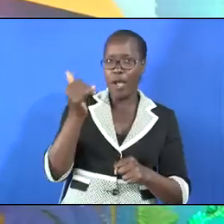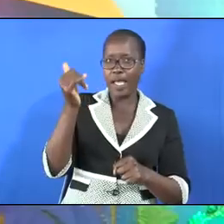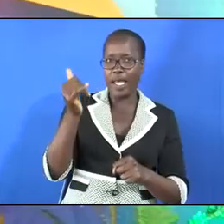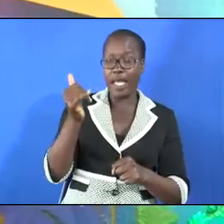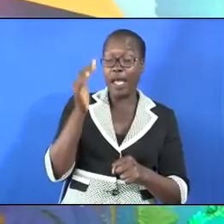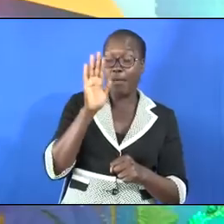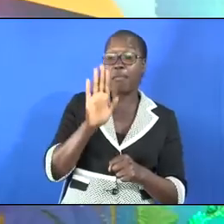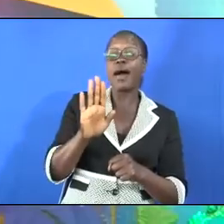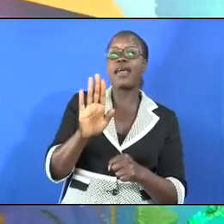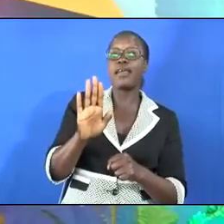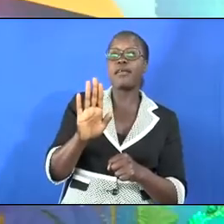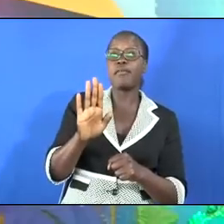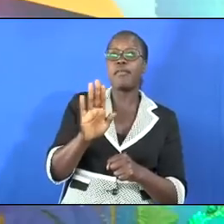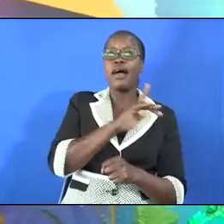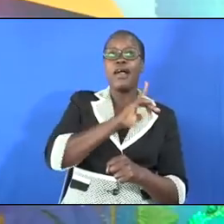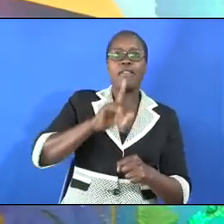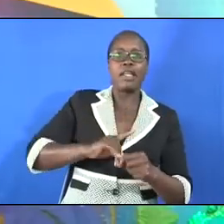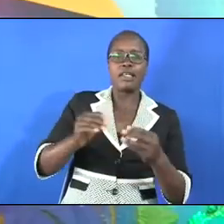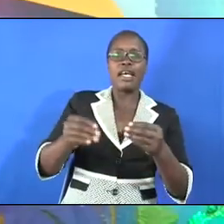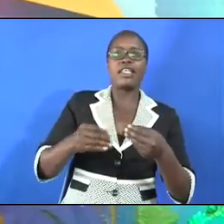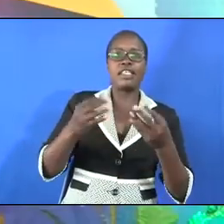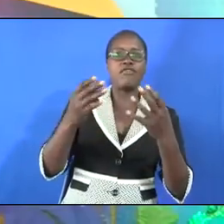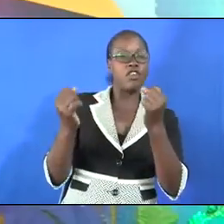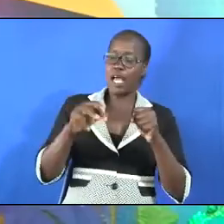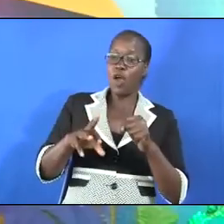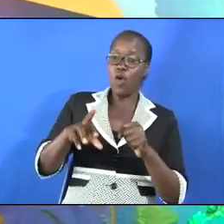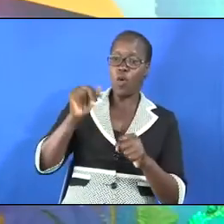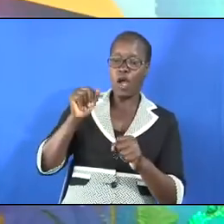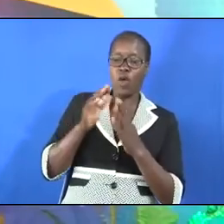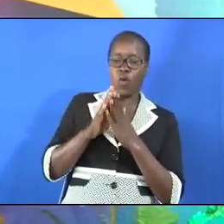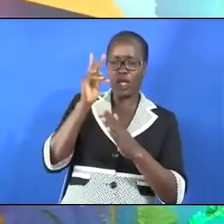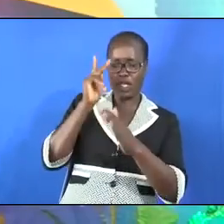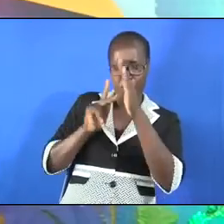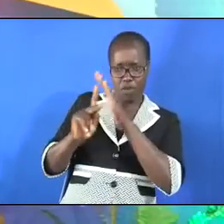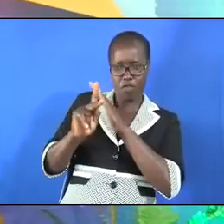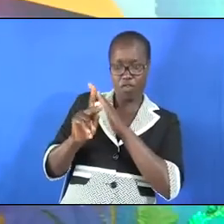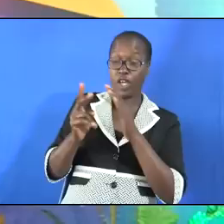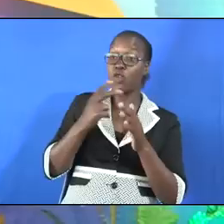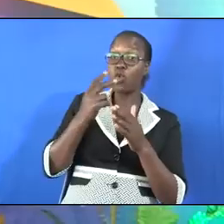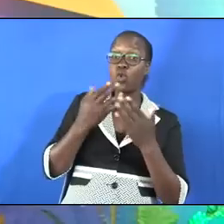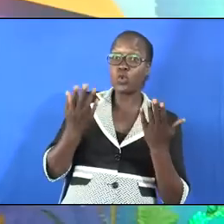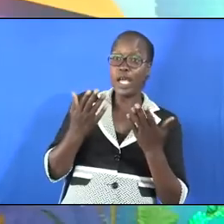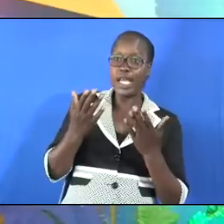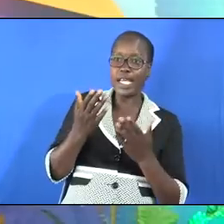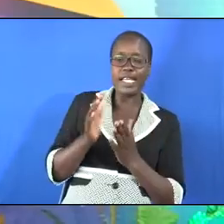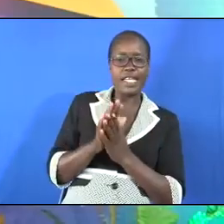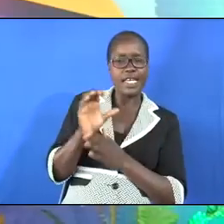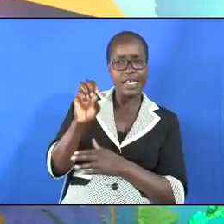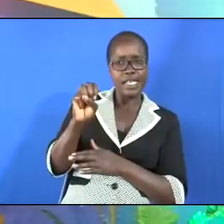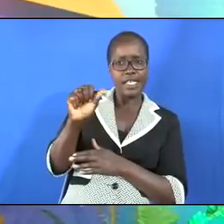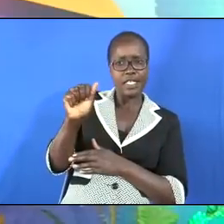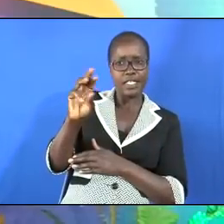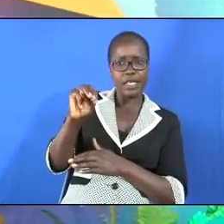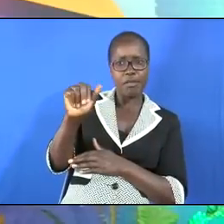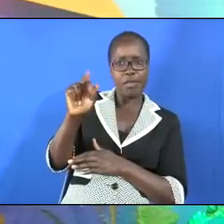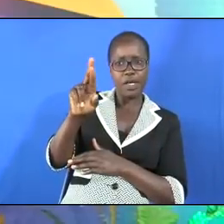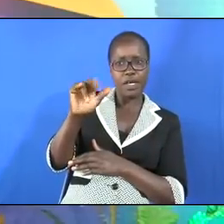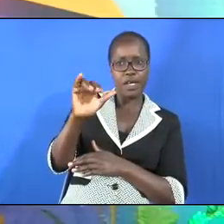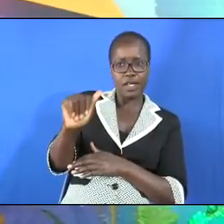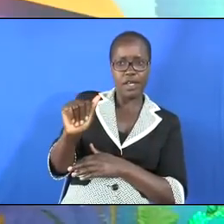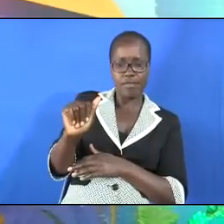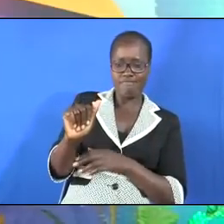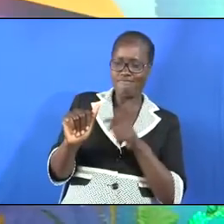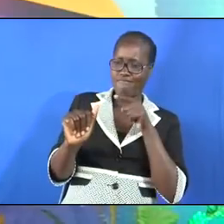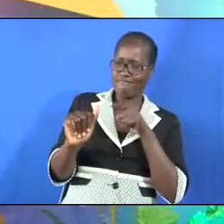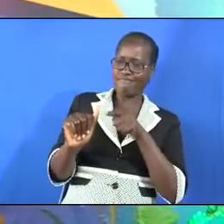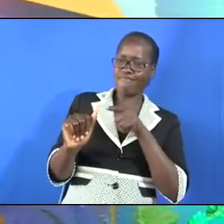Because by him, the Lord had given victory, prophet who is in Samaria, for